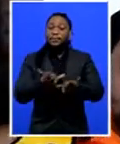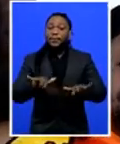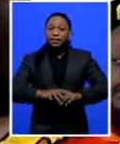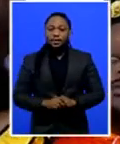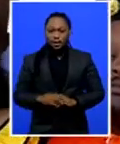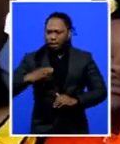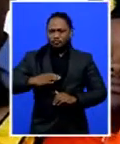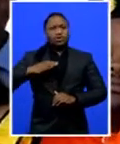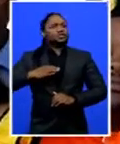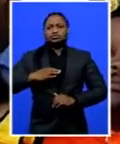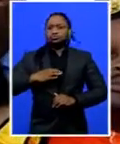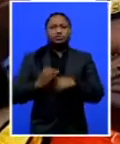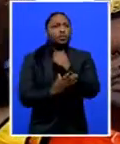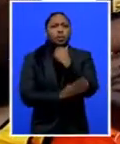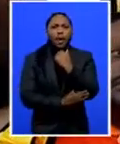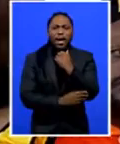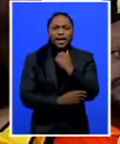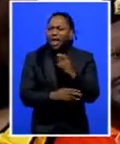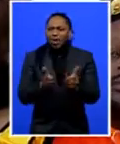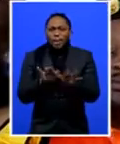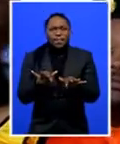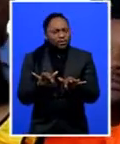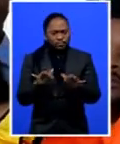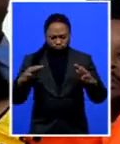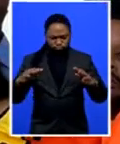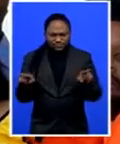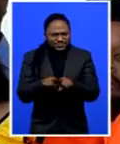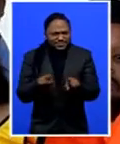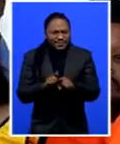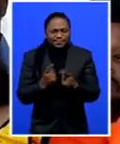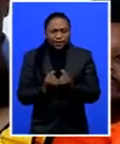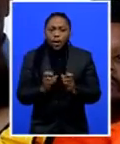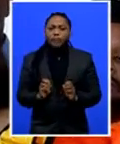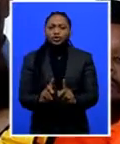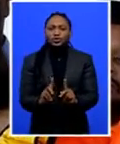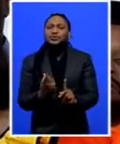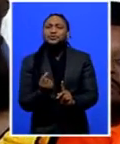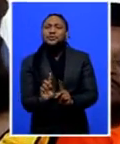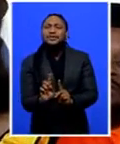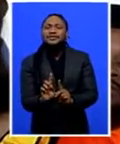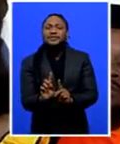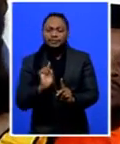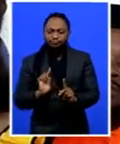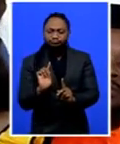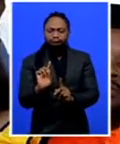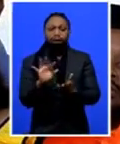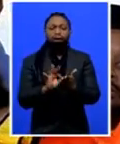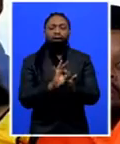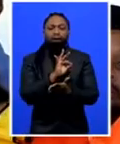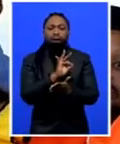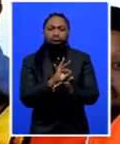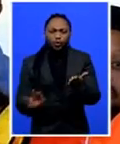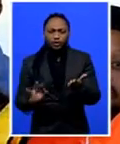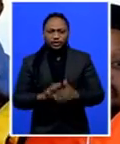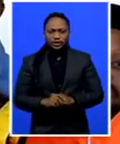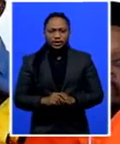both rich and poor, the ordinary citizens of this country, are given an opportunity to go and cast their vote